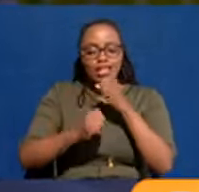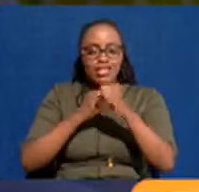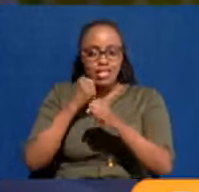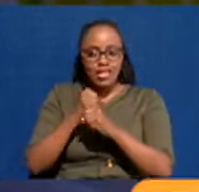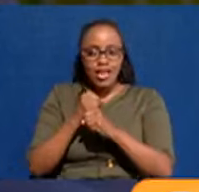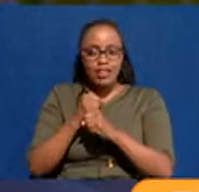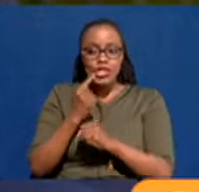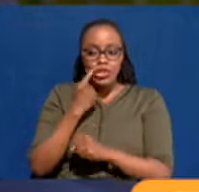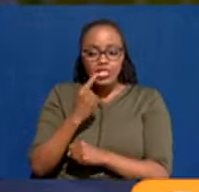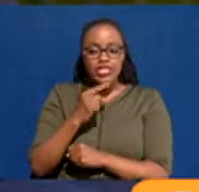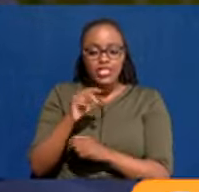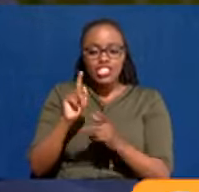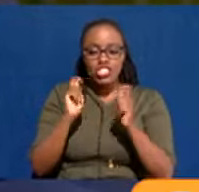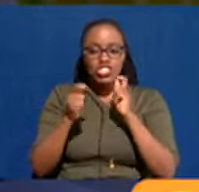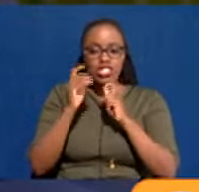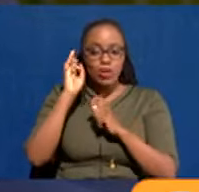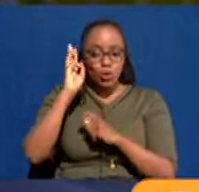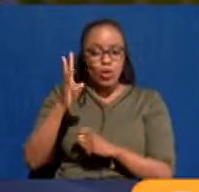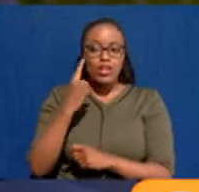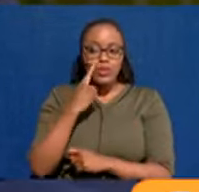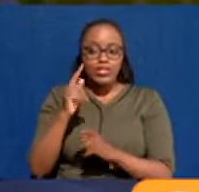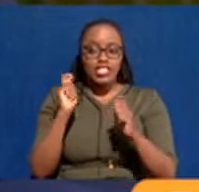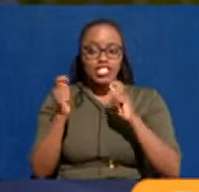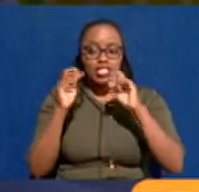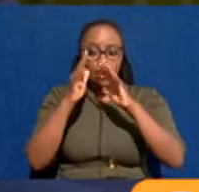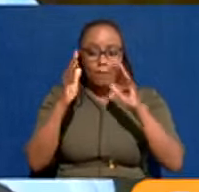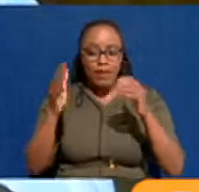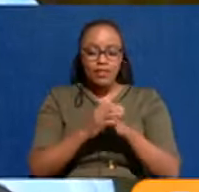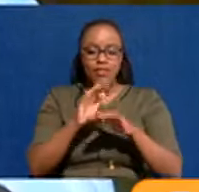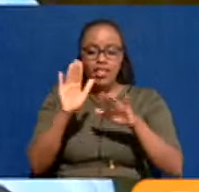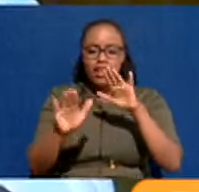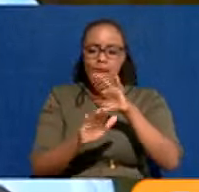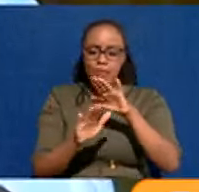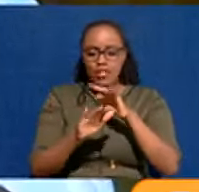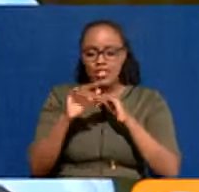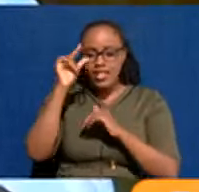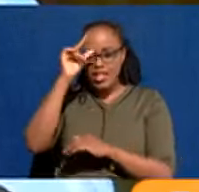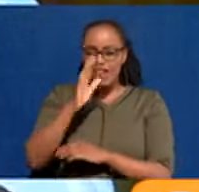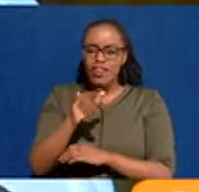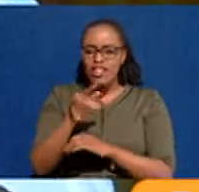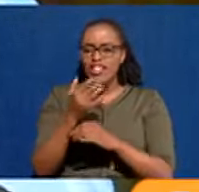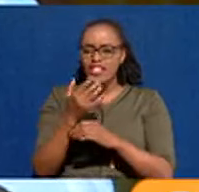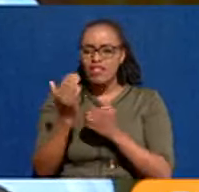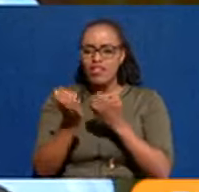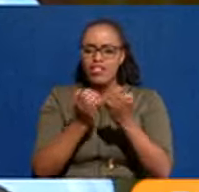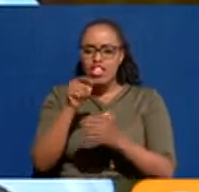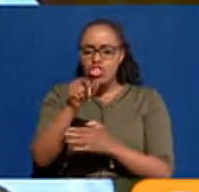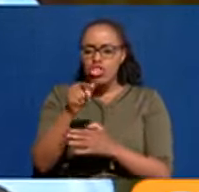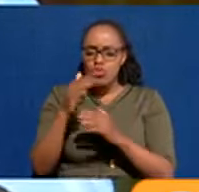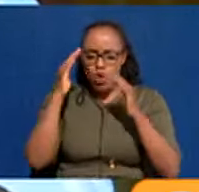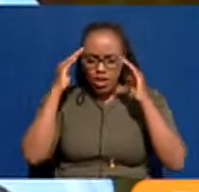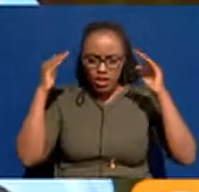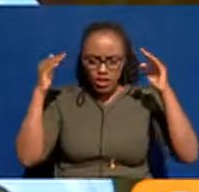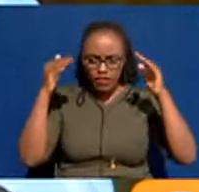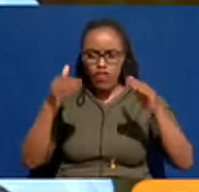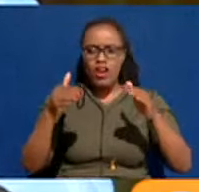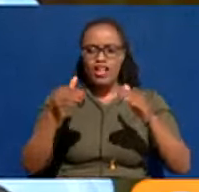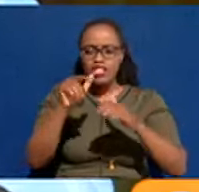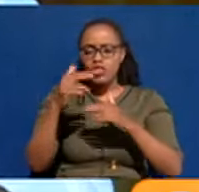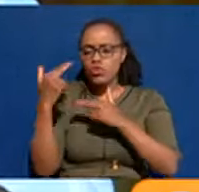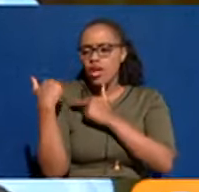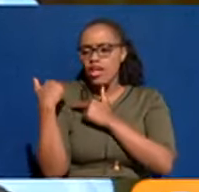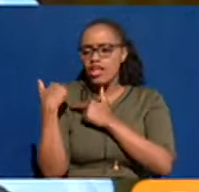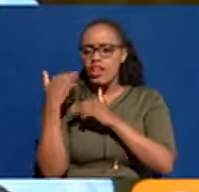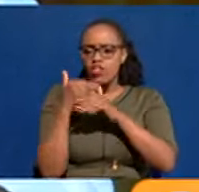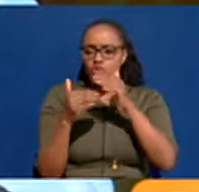definitely be a massive change in how we move in Nairobi. All right. DG, this directly impacts on trade, which is really your forte. And you were meant to build